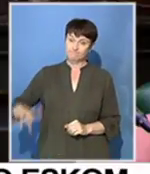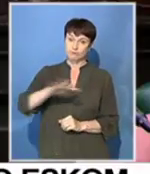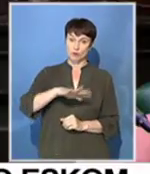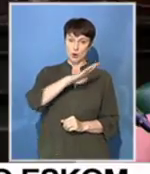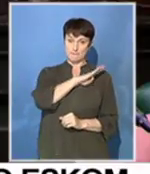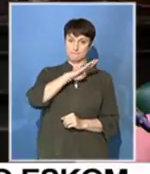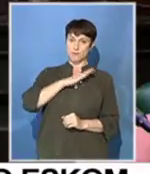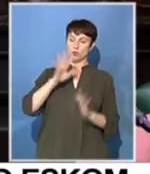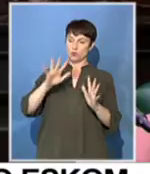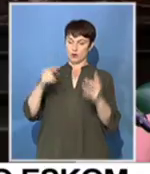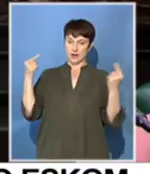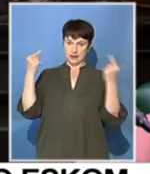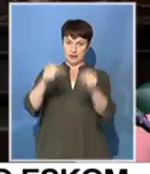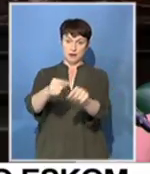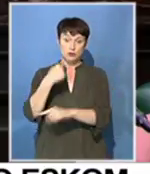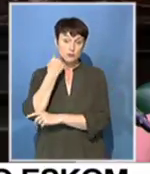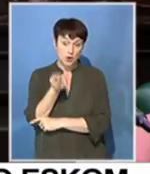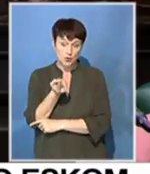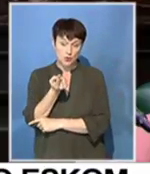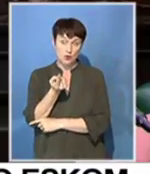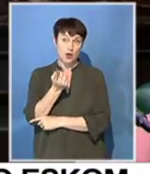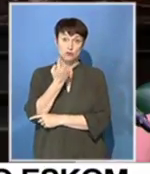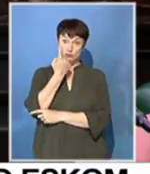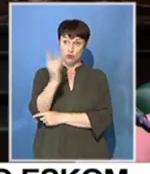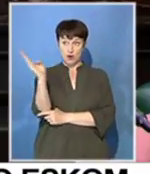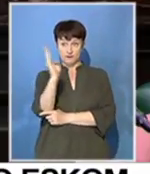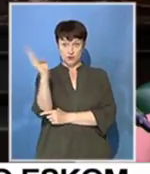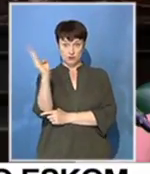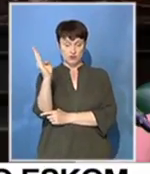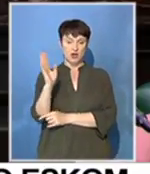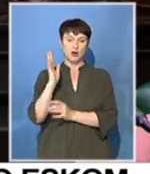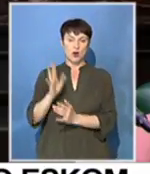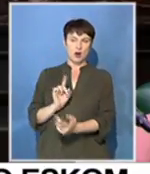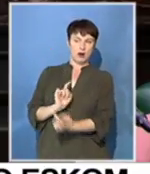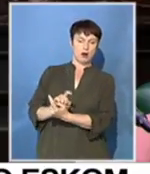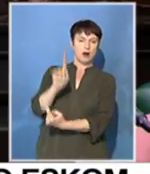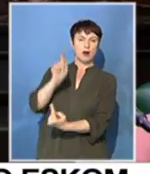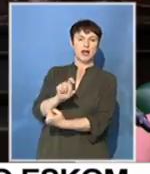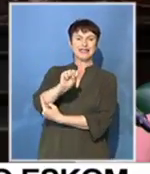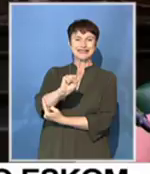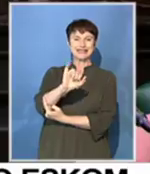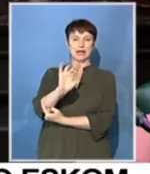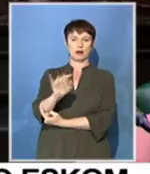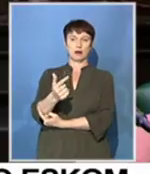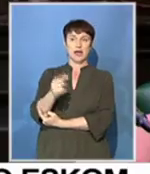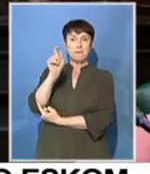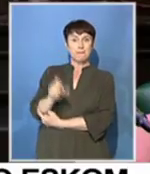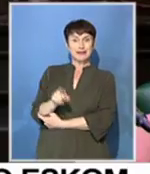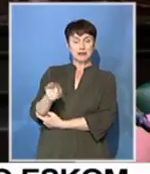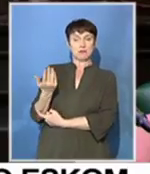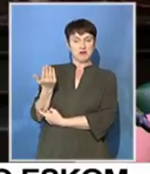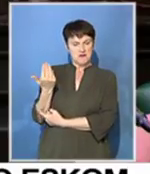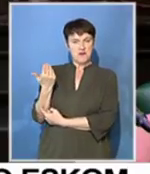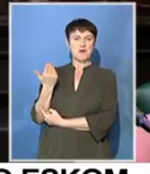to the committee tomorrow and tomorrow afternoon will be seeing and not seeing the CFO who is being